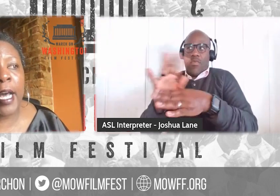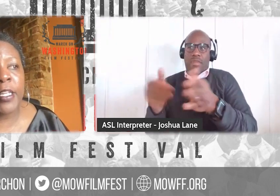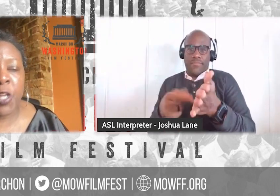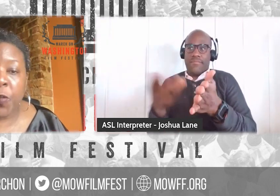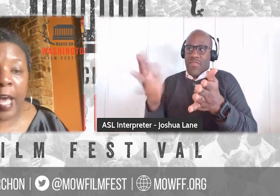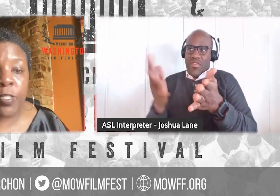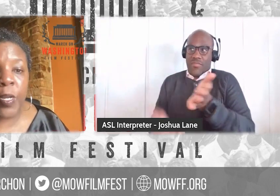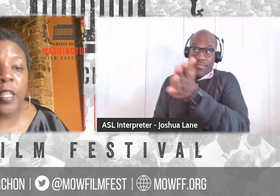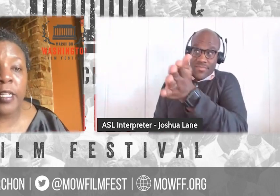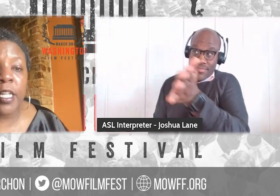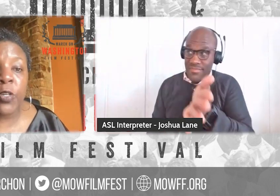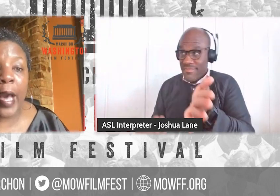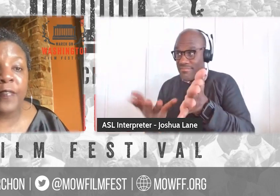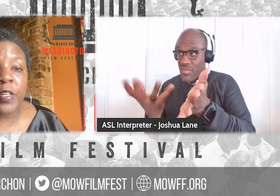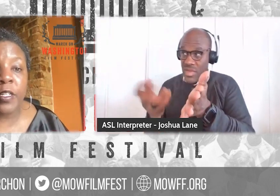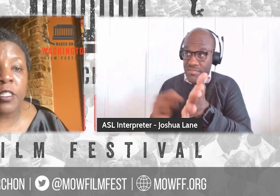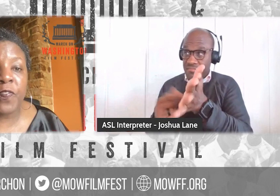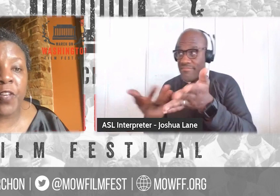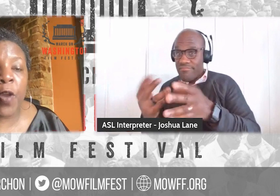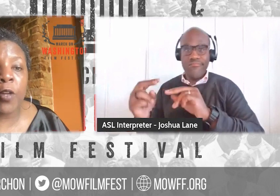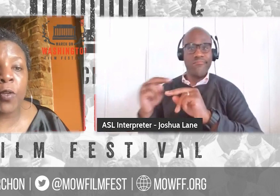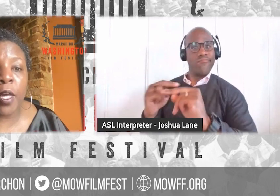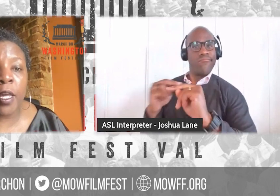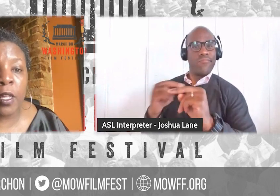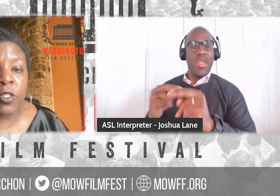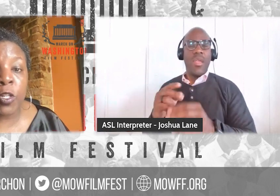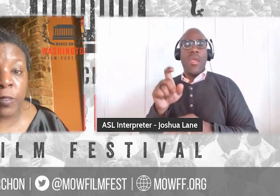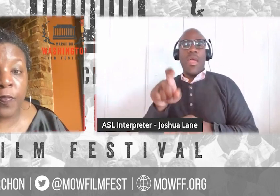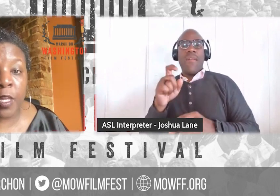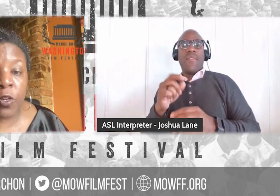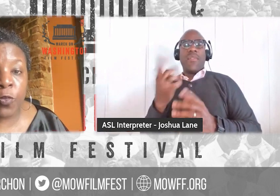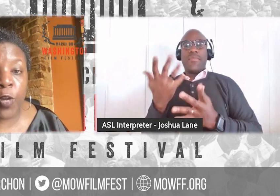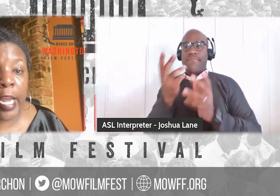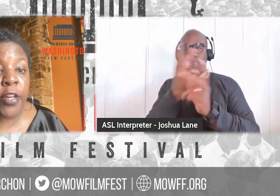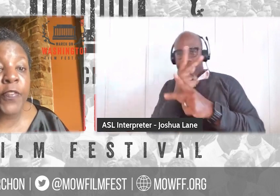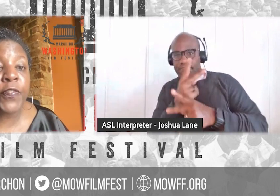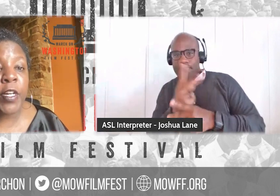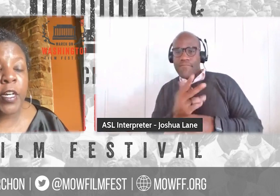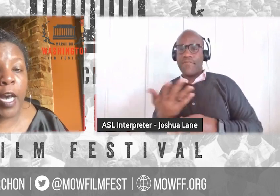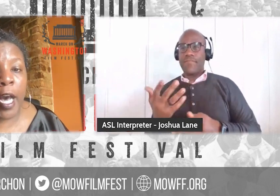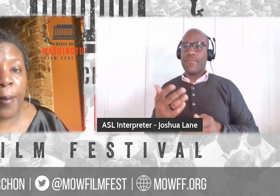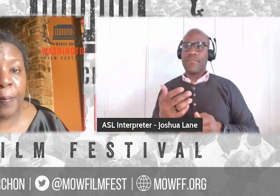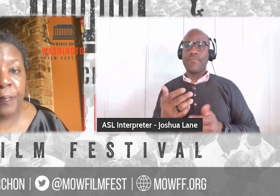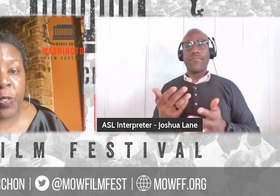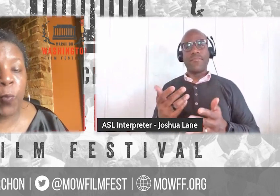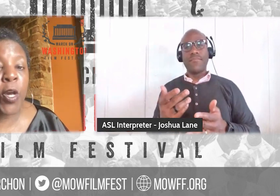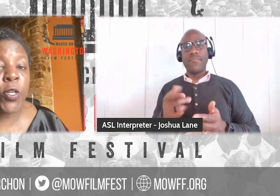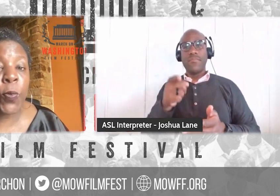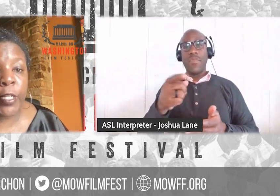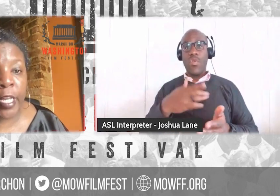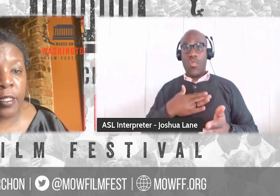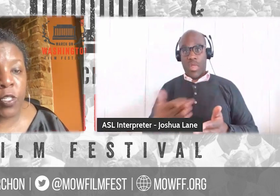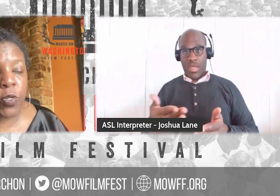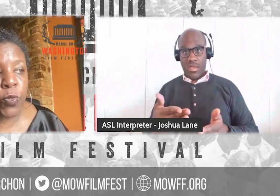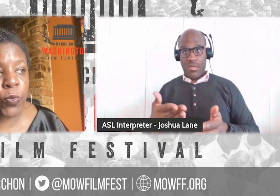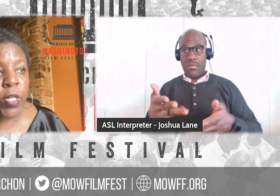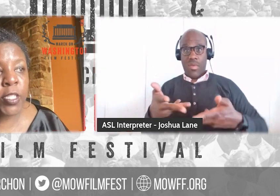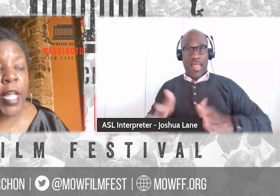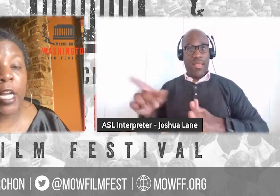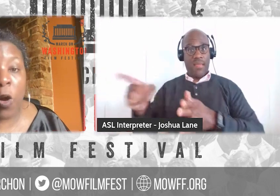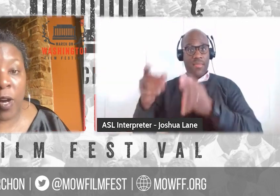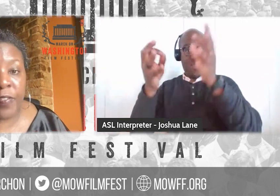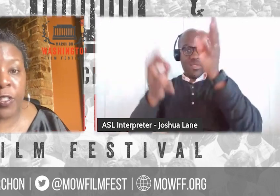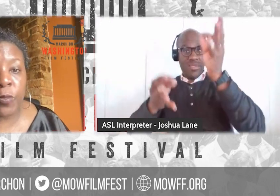But, you know, that's one of the things that you have to figure out in terms of the creative, you know, what you're willing to